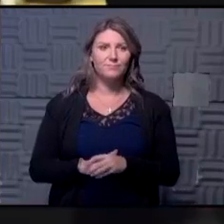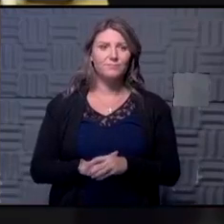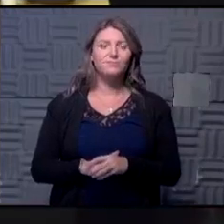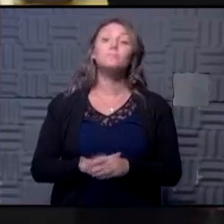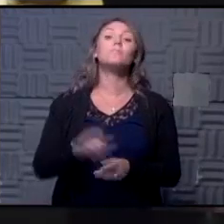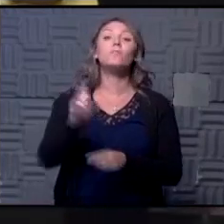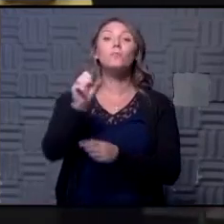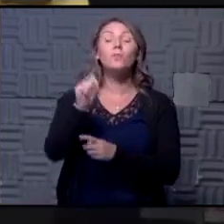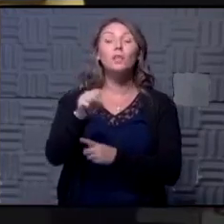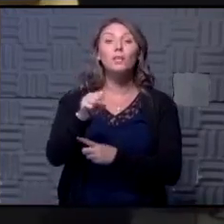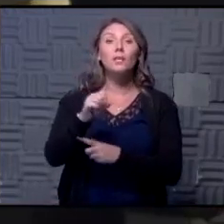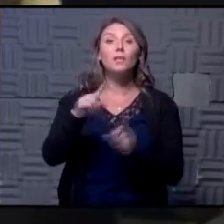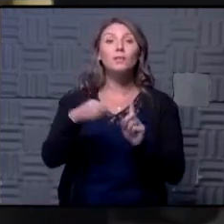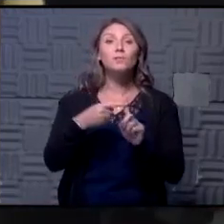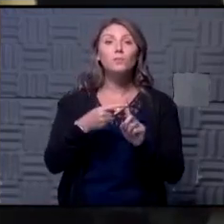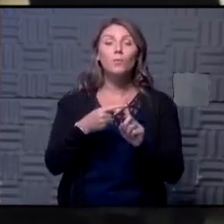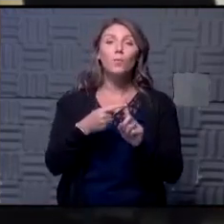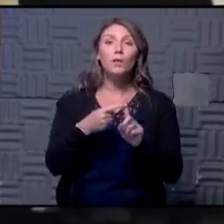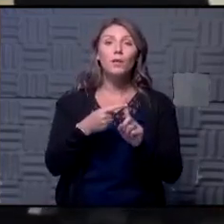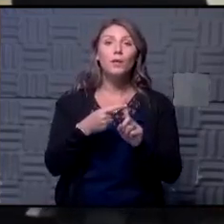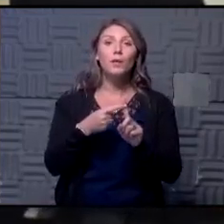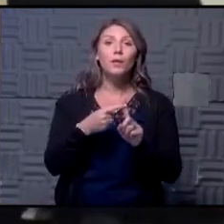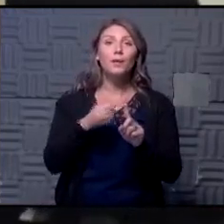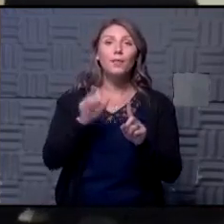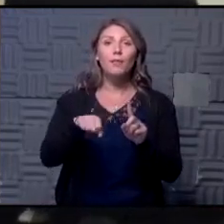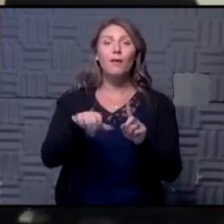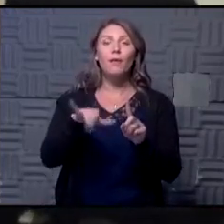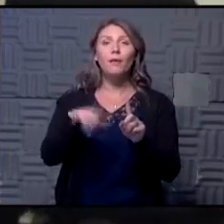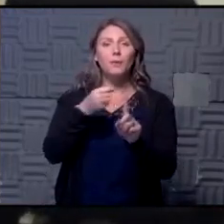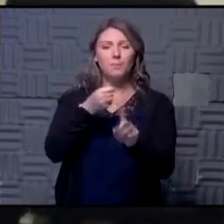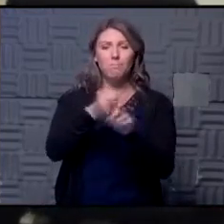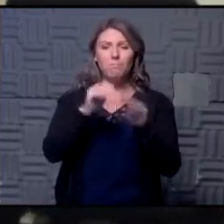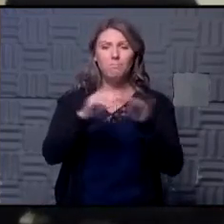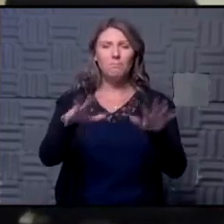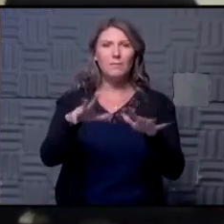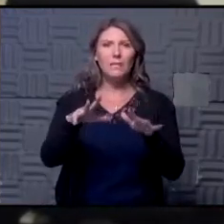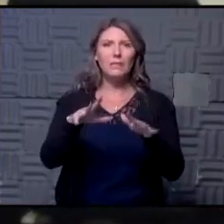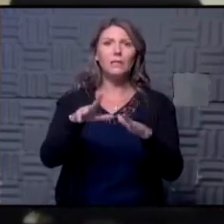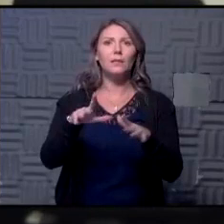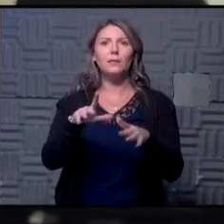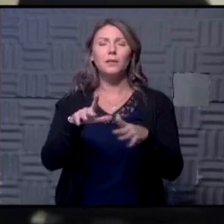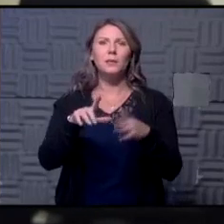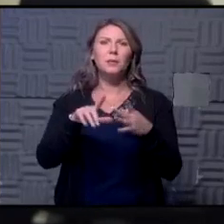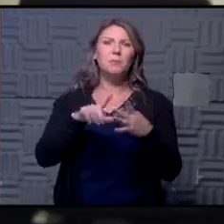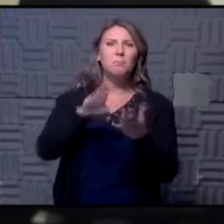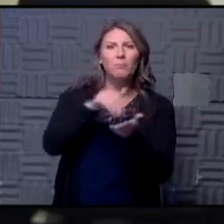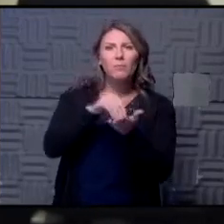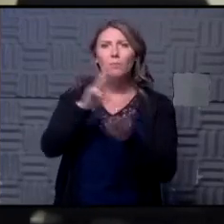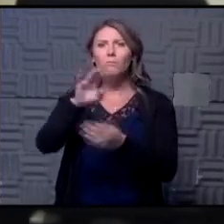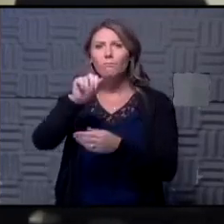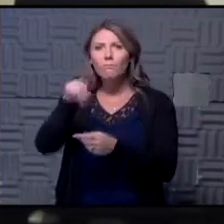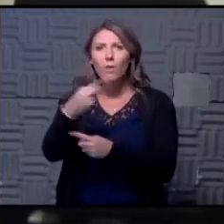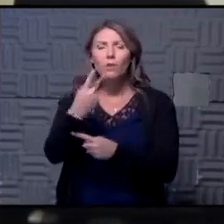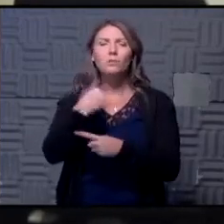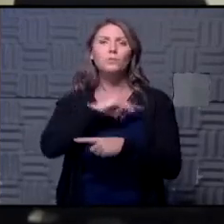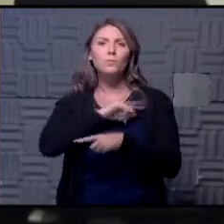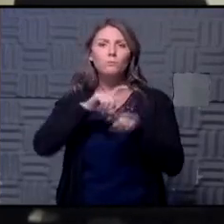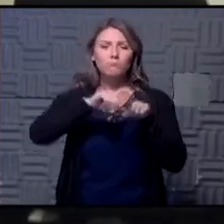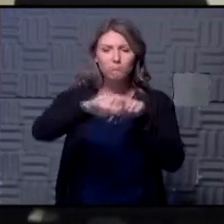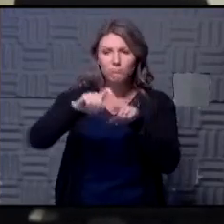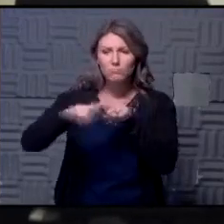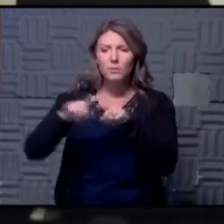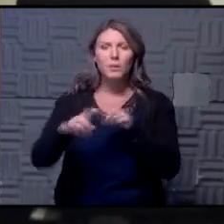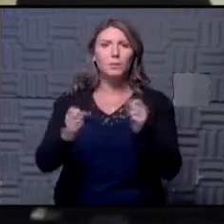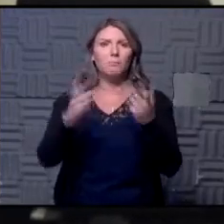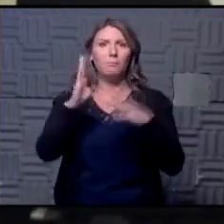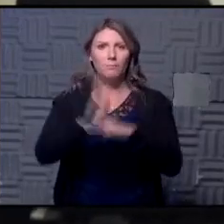yes so when the pandemic hit about mid-march we started making phone calls to a number